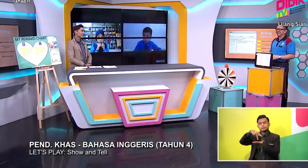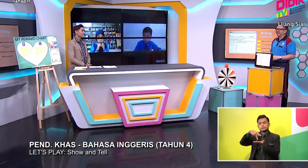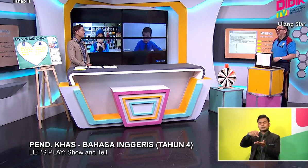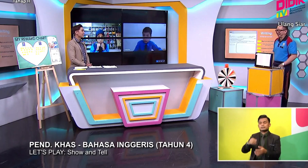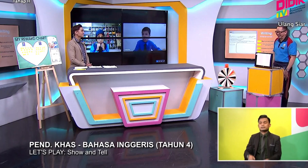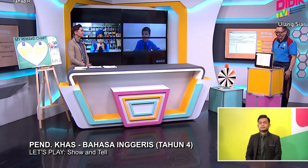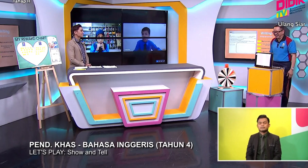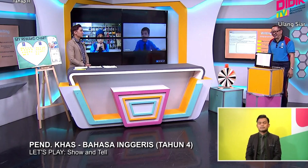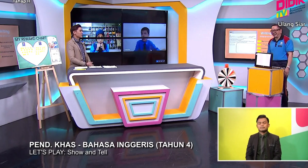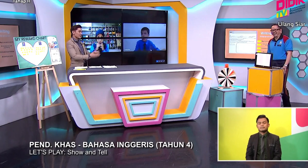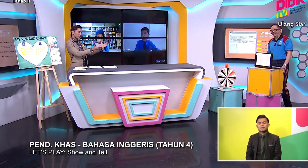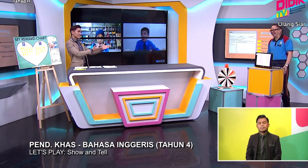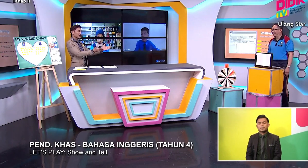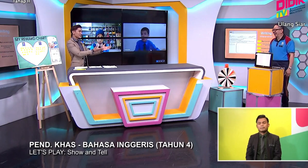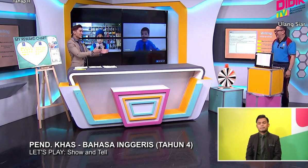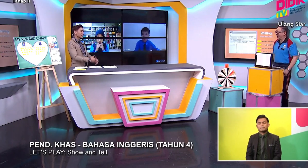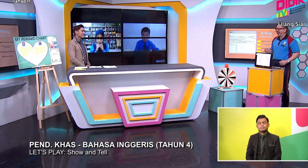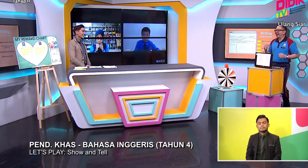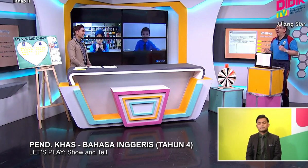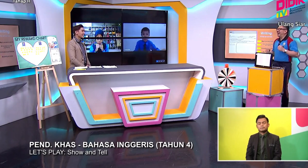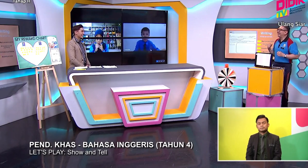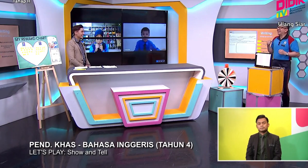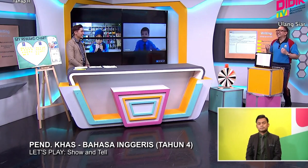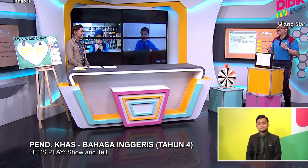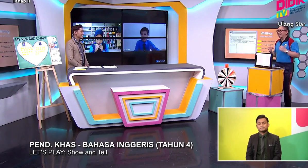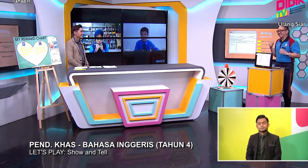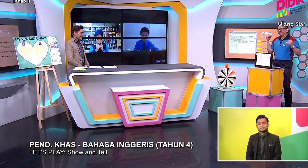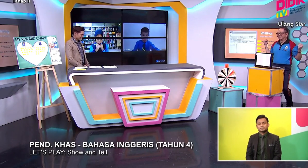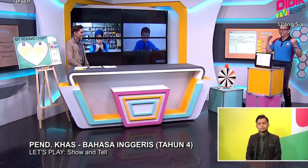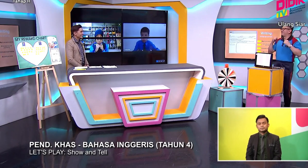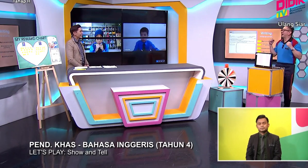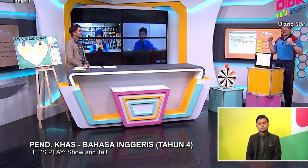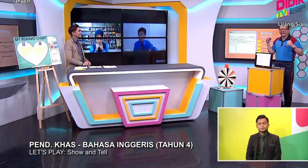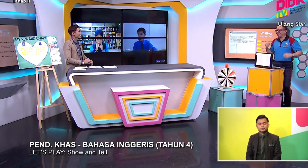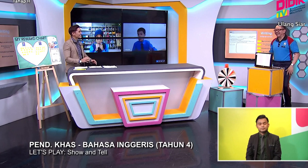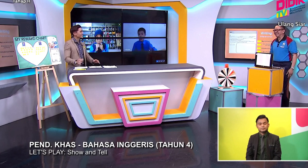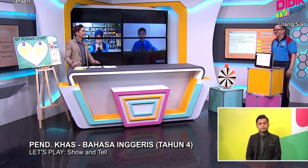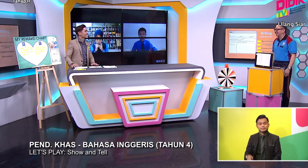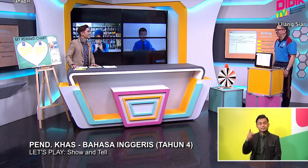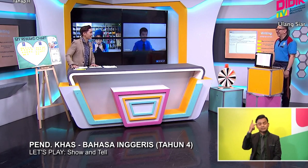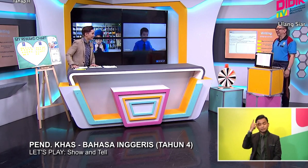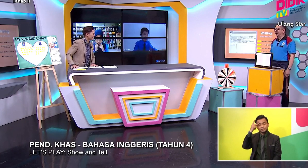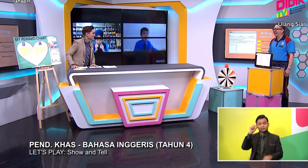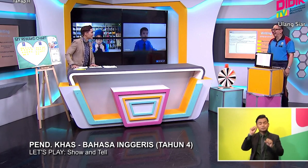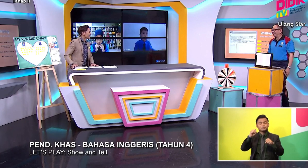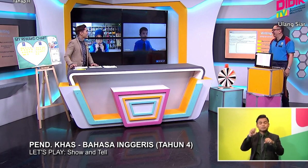dance. You cannot dance, teacher. You can join me someday. I can exercise it. You can exercise. can't dance.